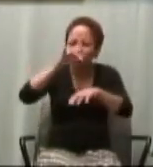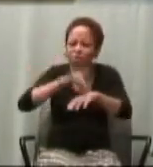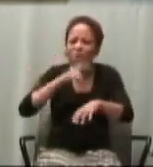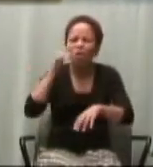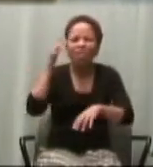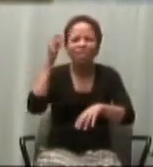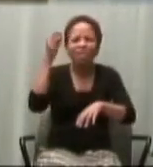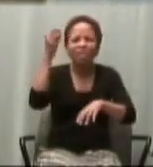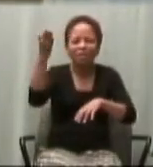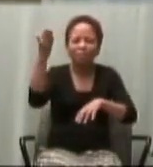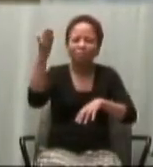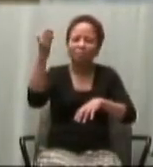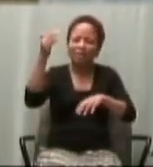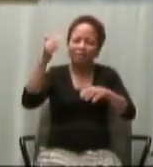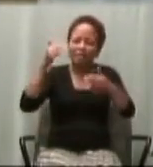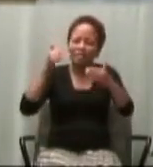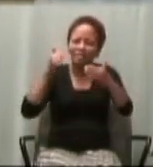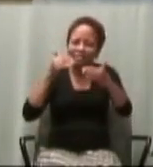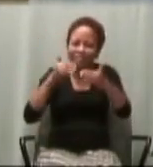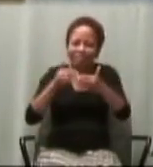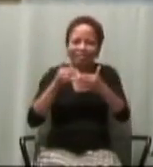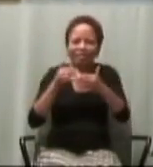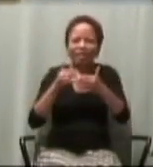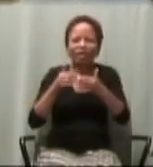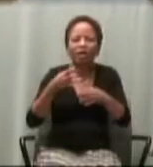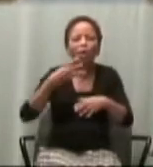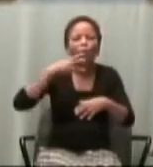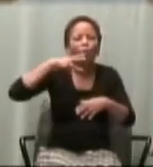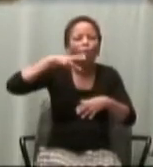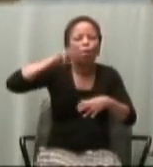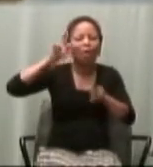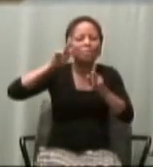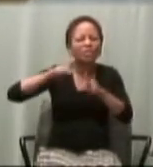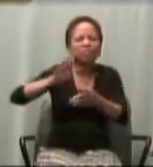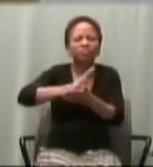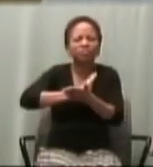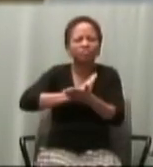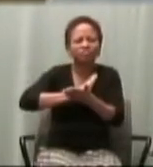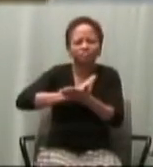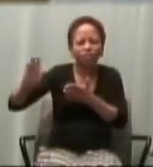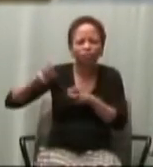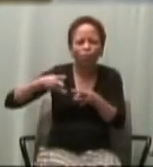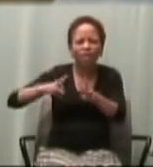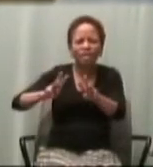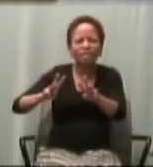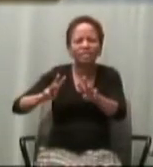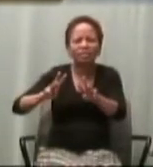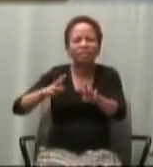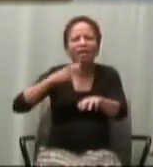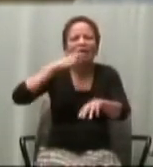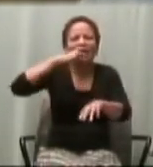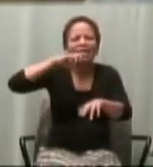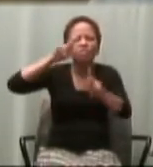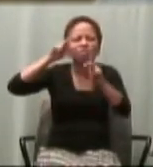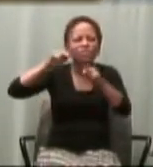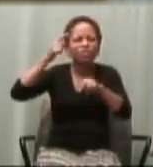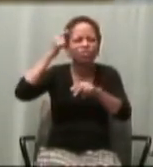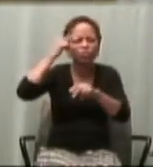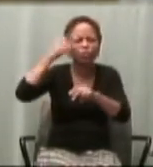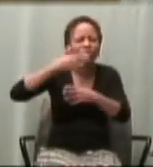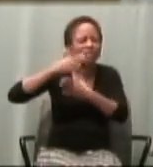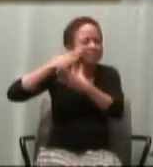while he's still near. Let the wicked person abandon their ways and the evil person their thoughts.